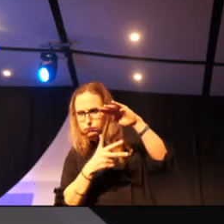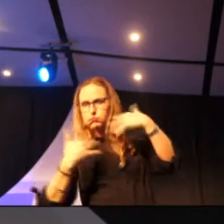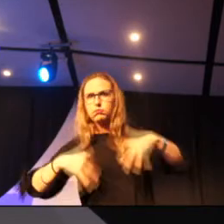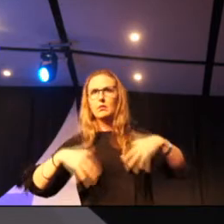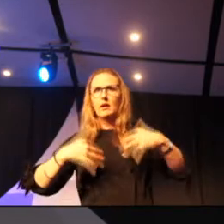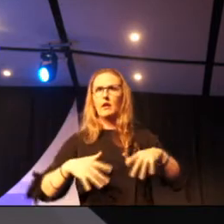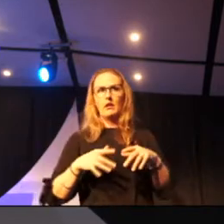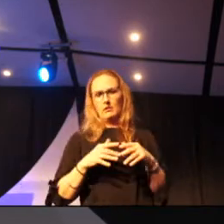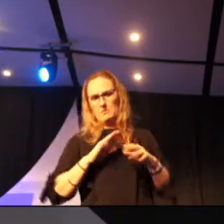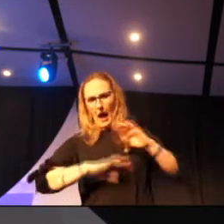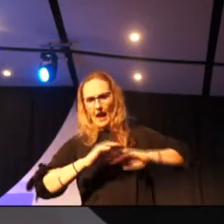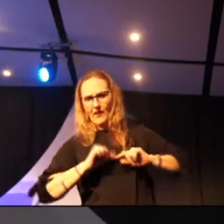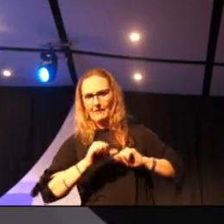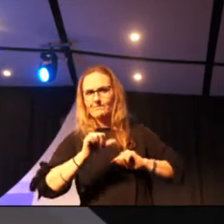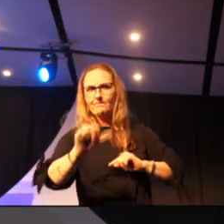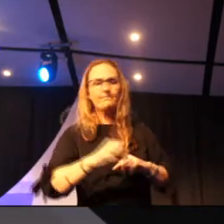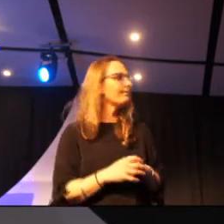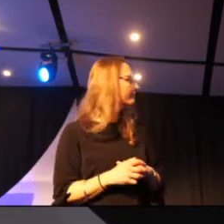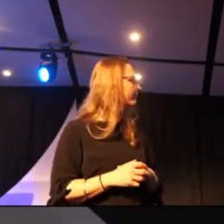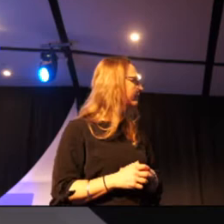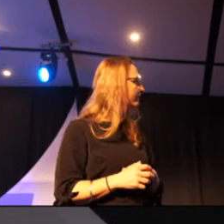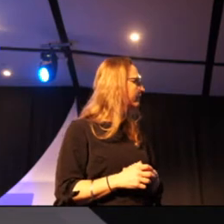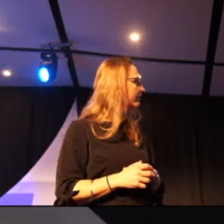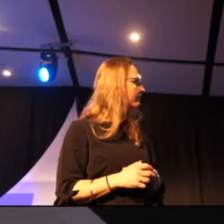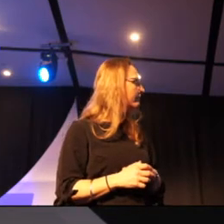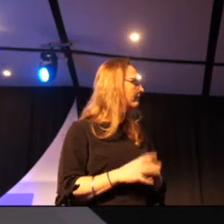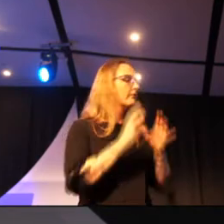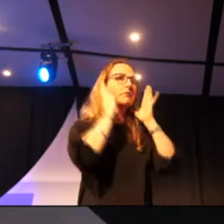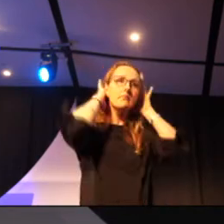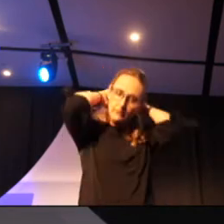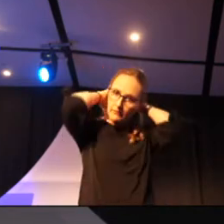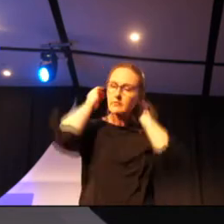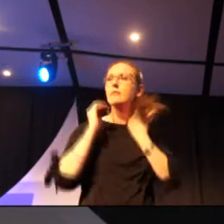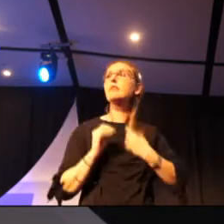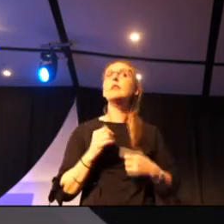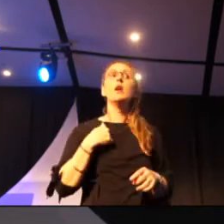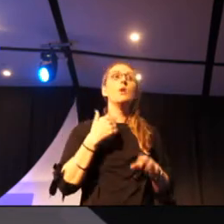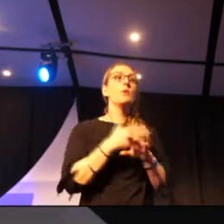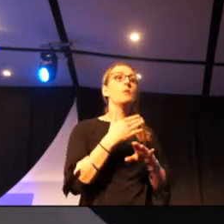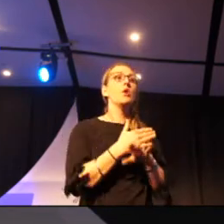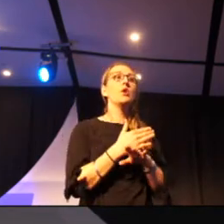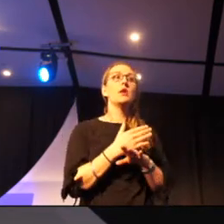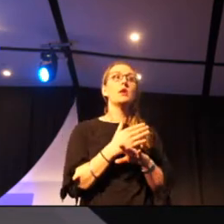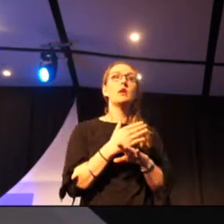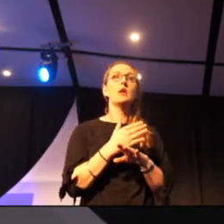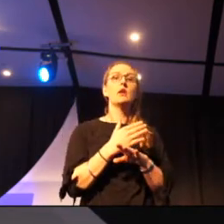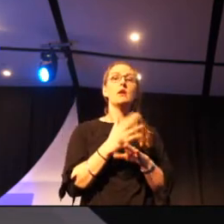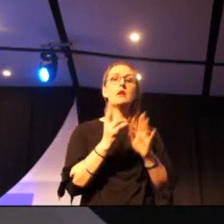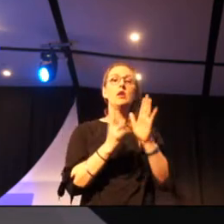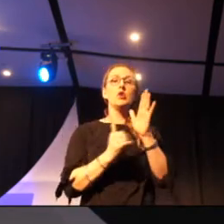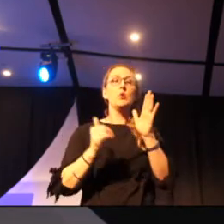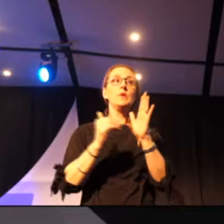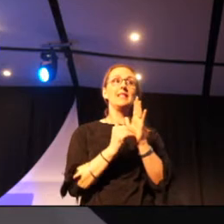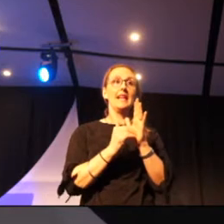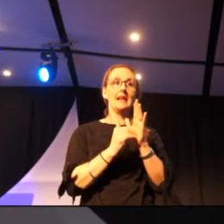for that matter. We worked not only in our unaltered sites, but in those sites that are most highly modified